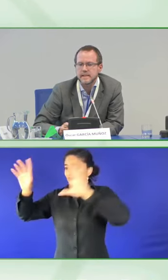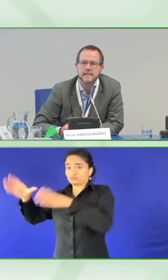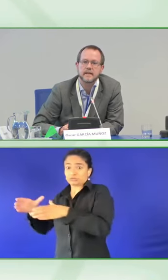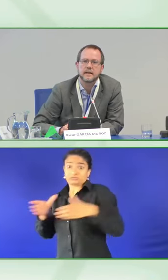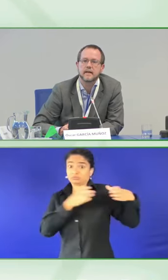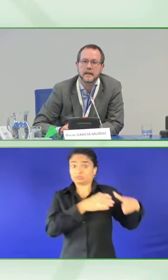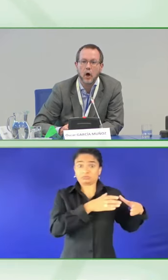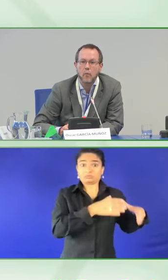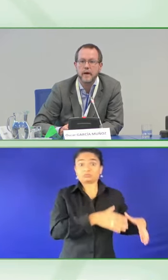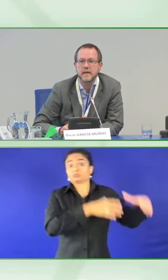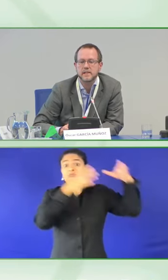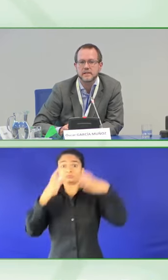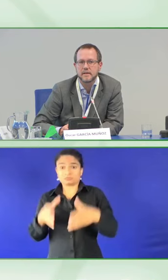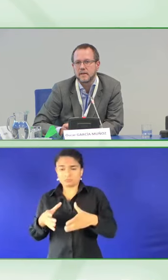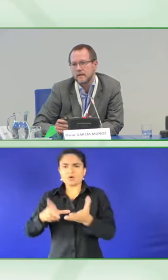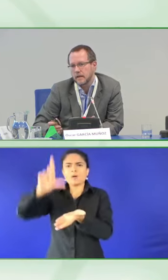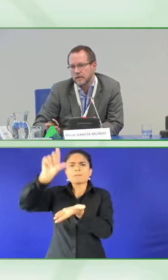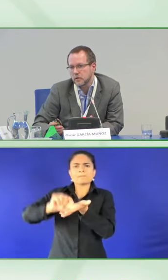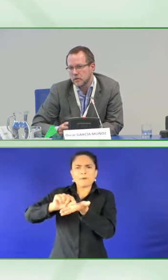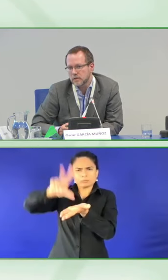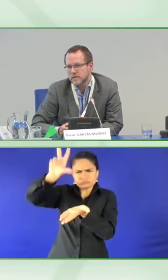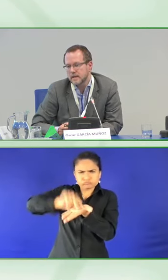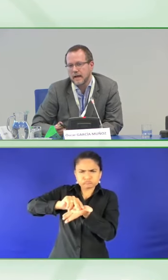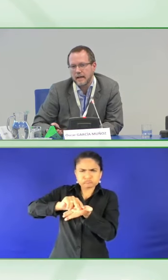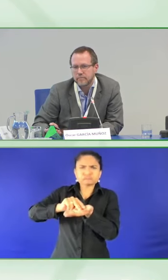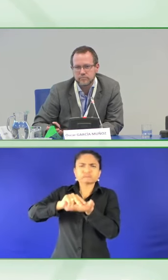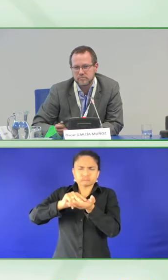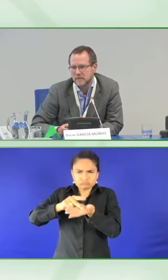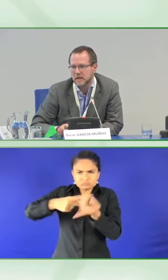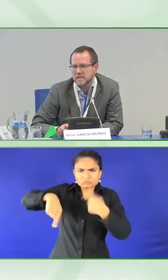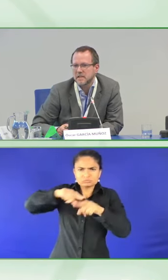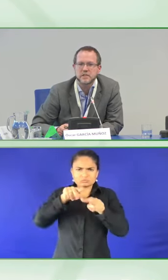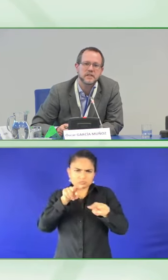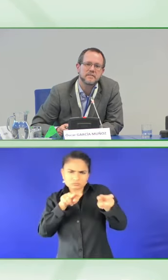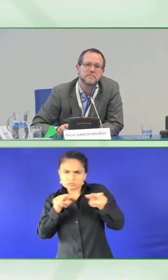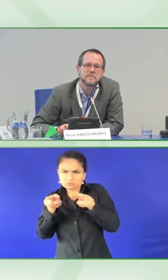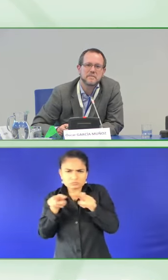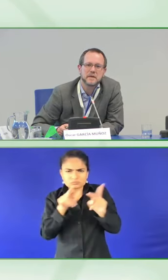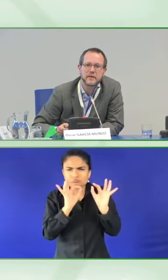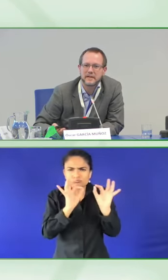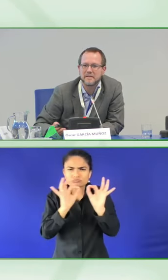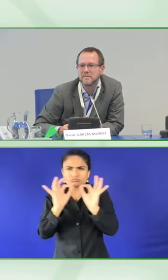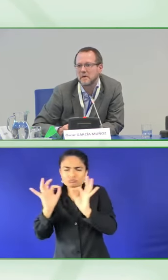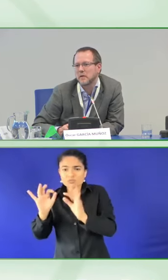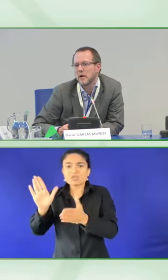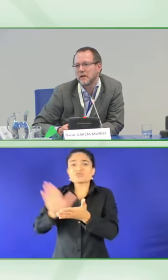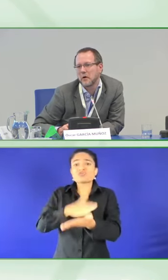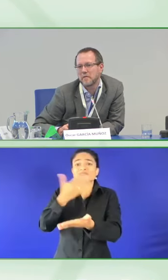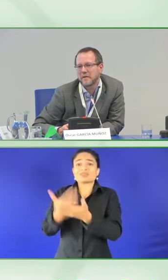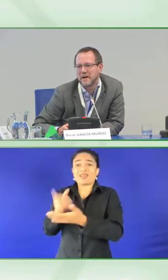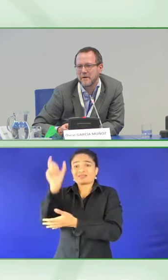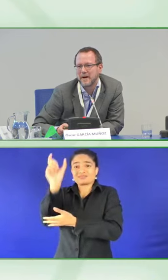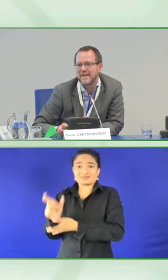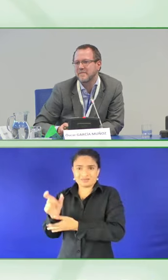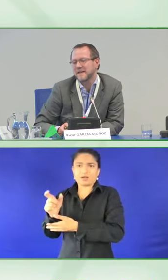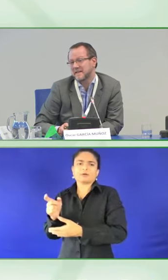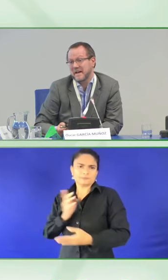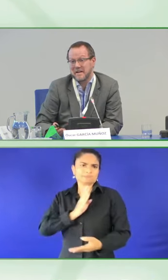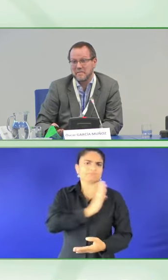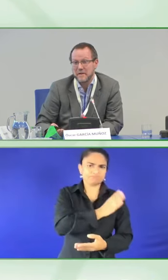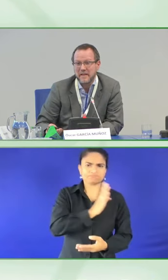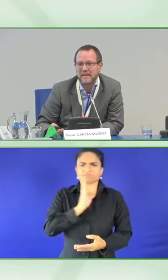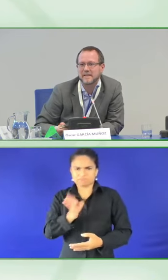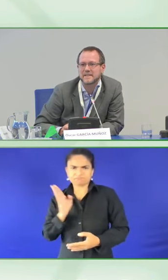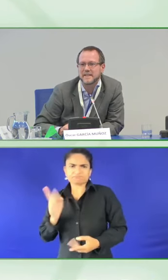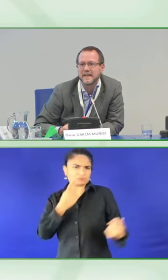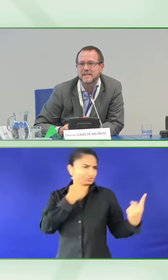This is the homepage. It looks like a search engine. Very well known for everybody. But